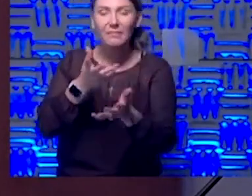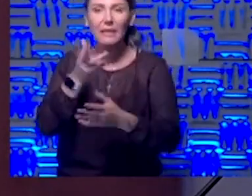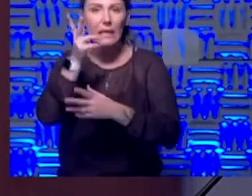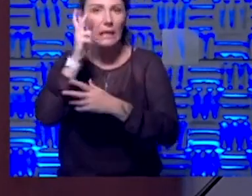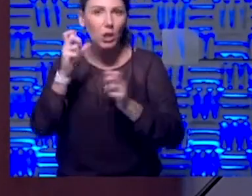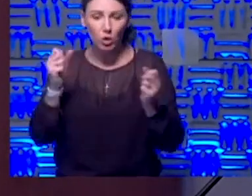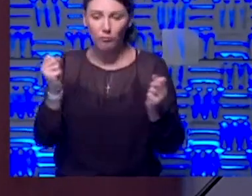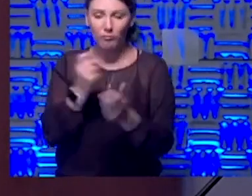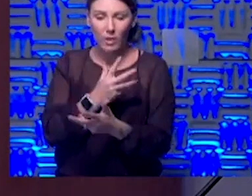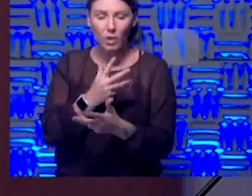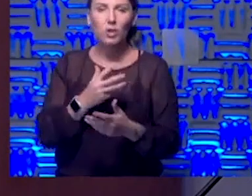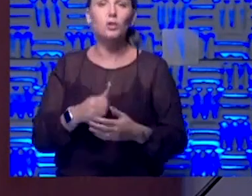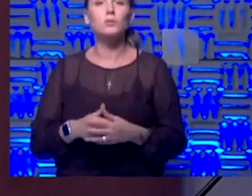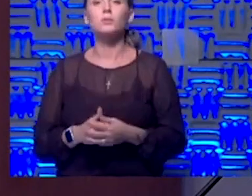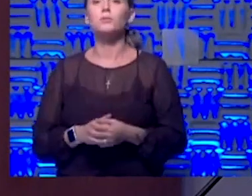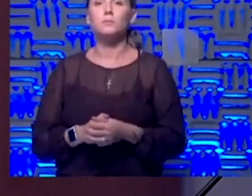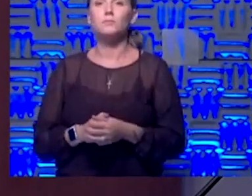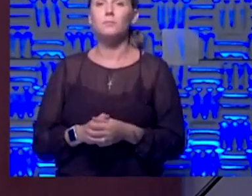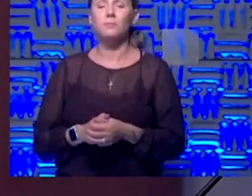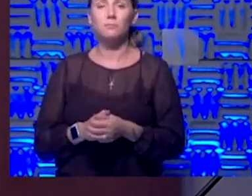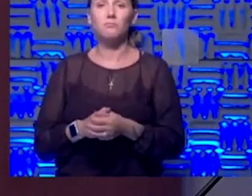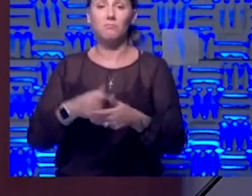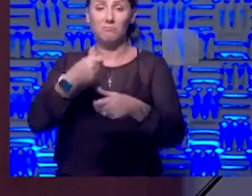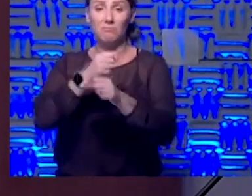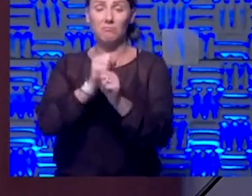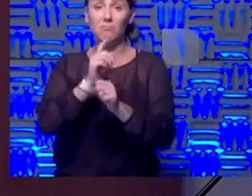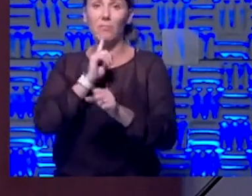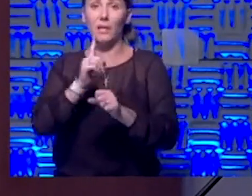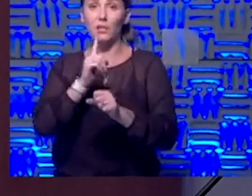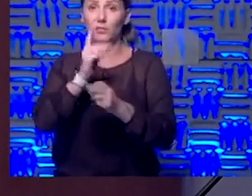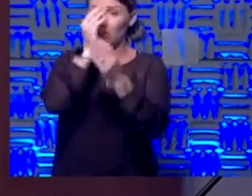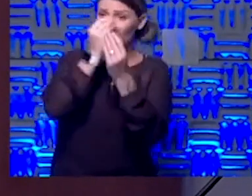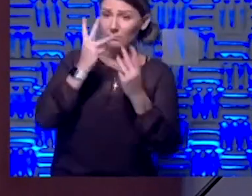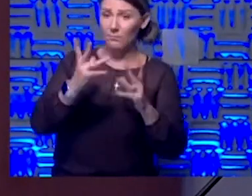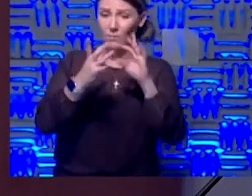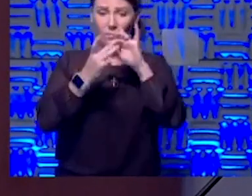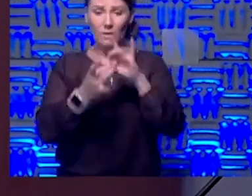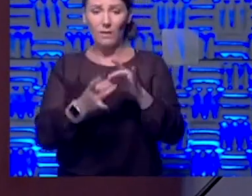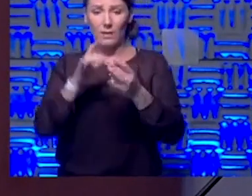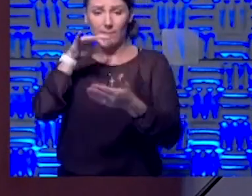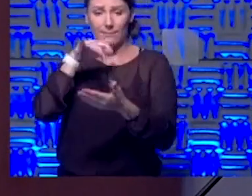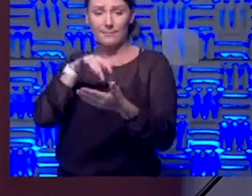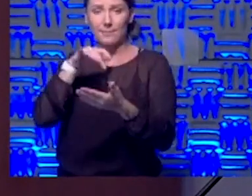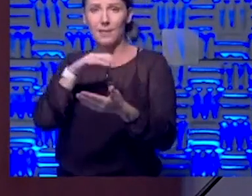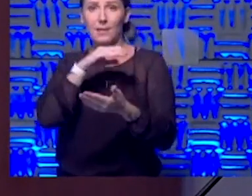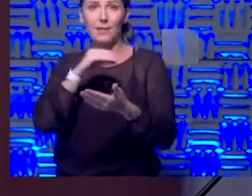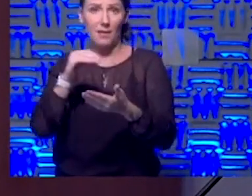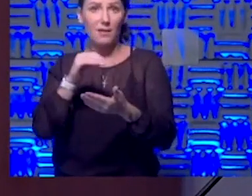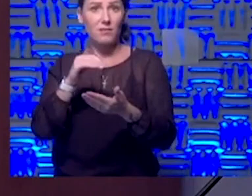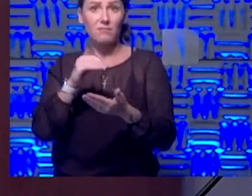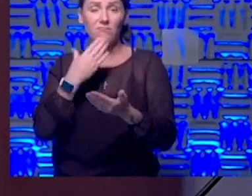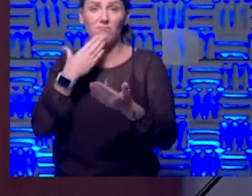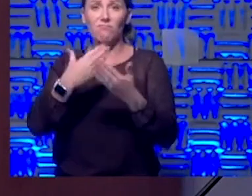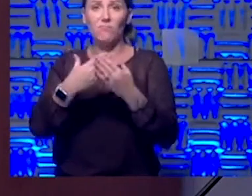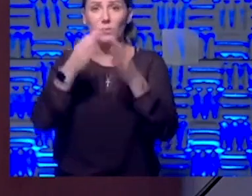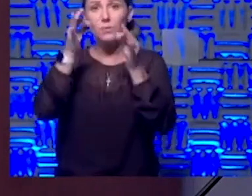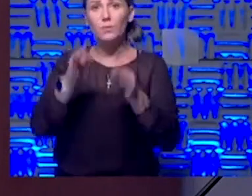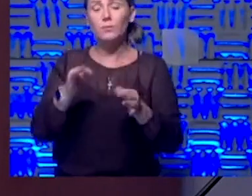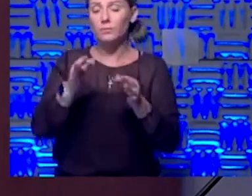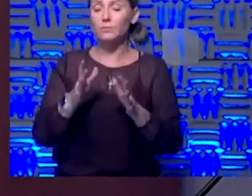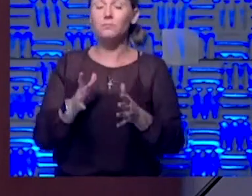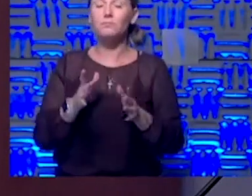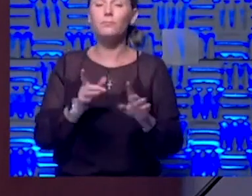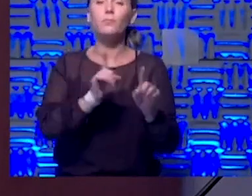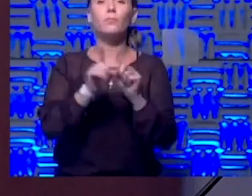hear those fears out and make sure you're informed about the study and you make an informed decision. It is important